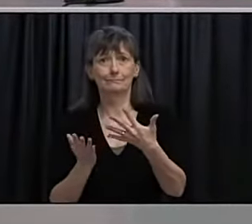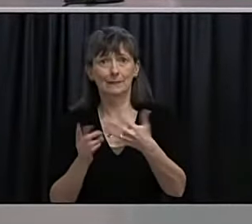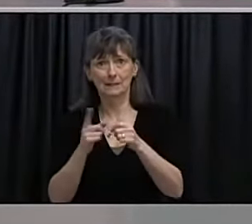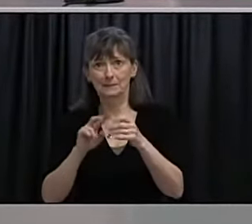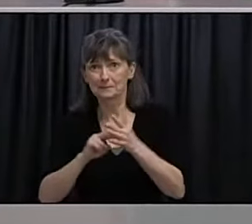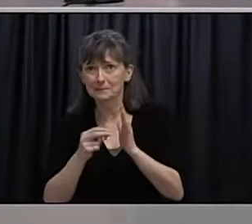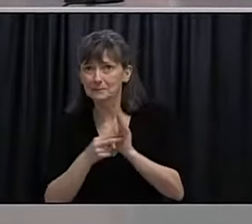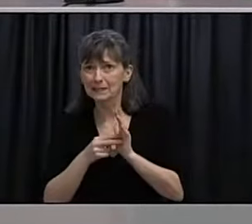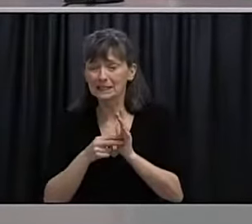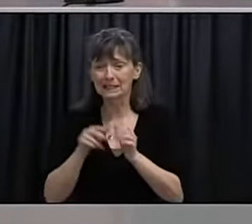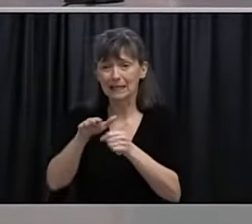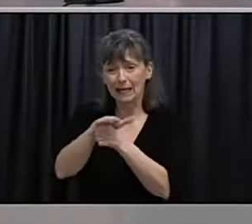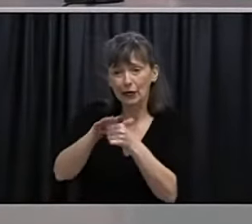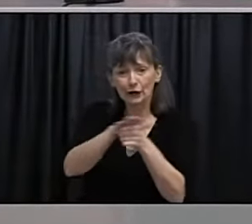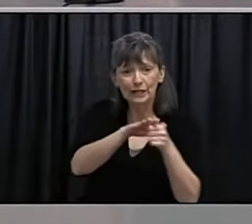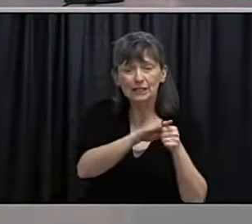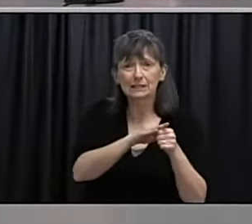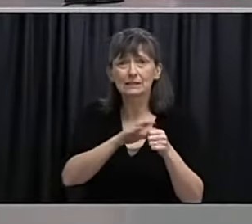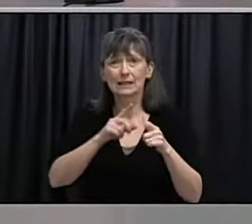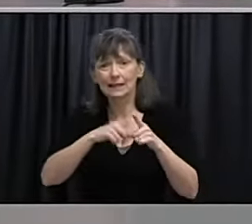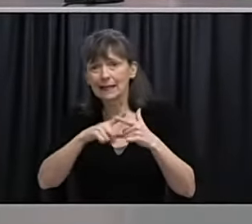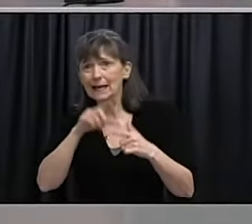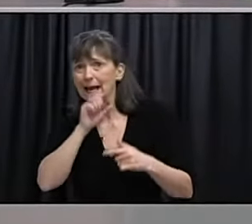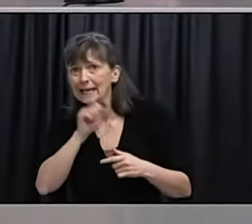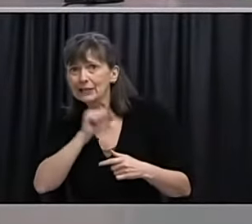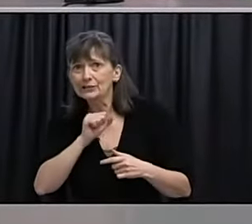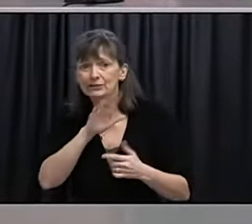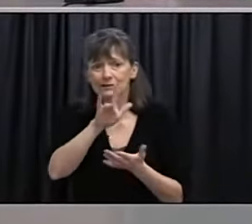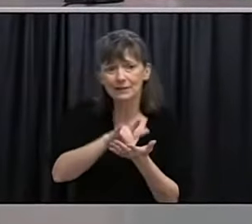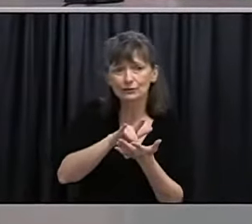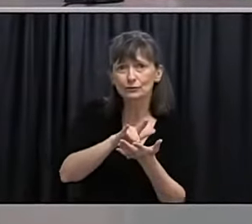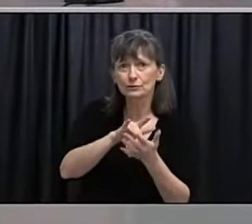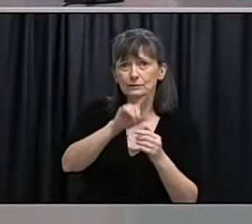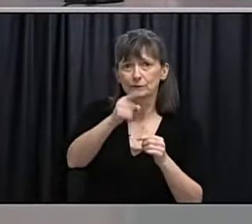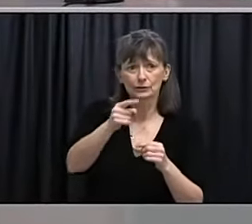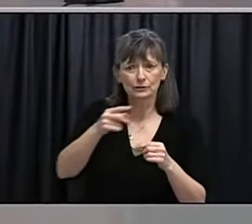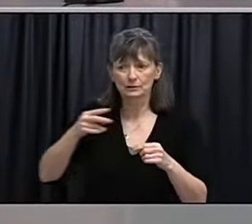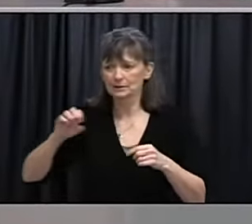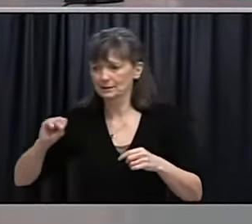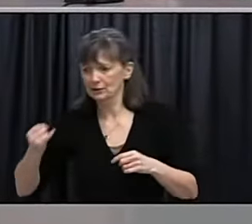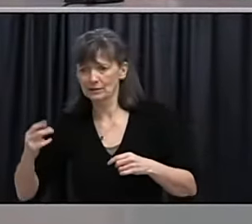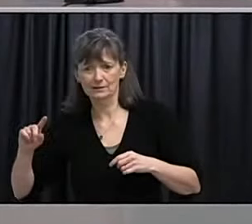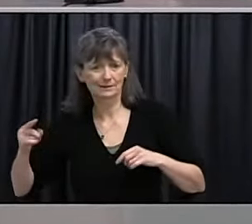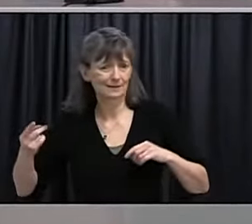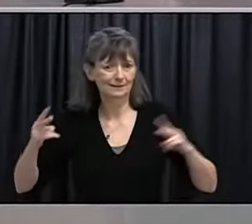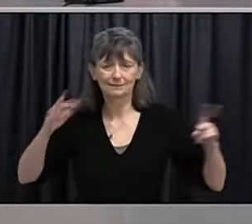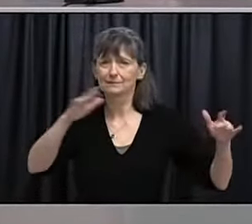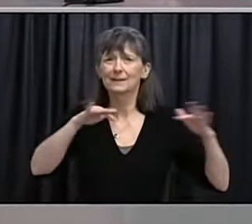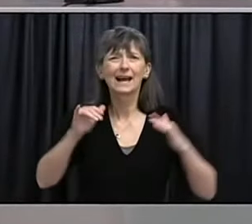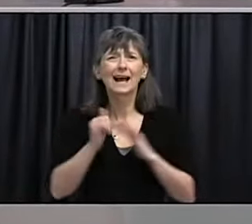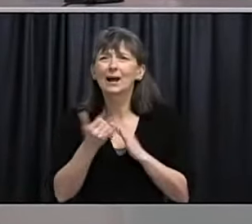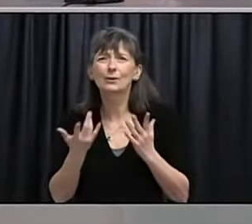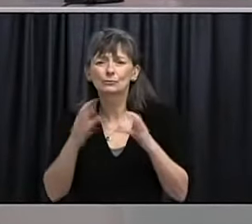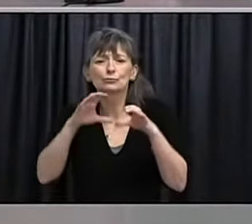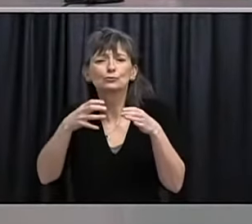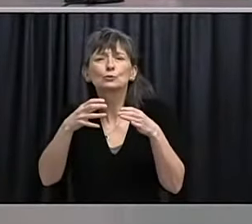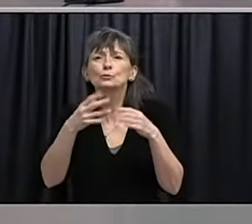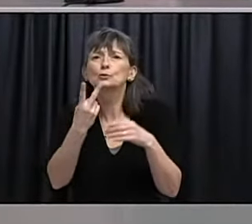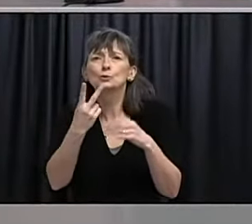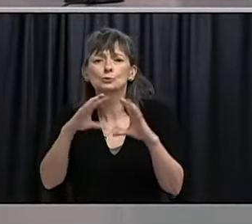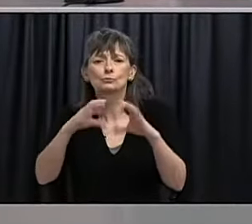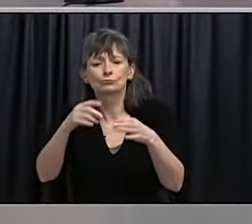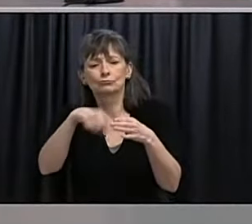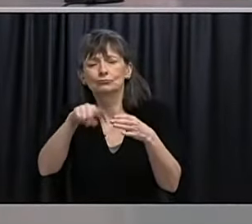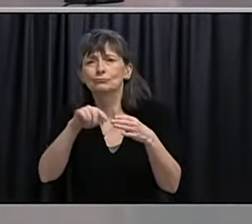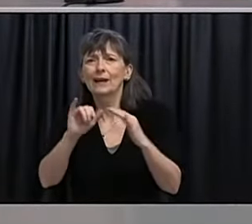geographical area and then ranked by age. And if that's the case, other people in phase two who aren't age specific, where do